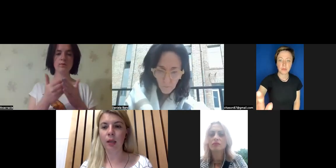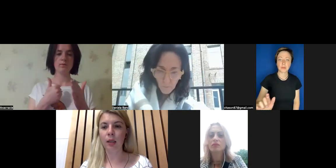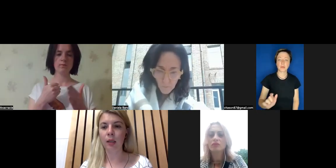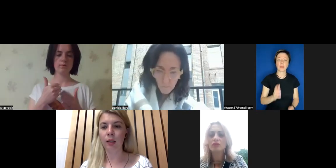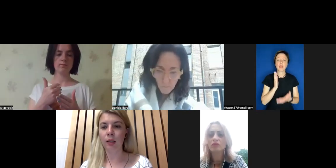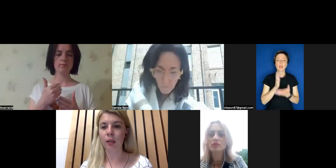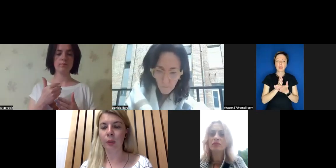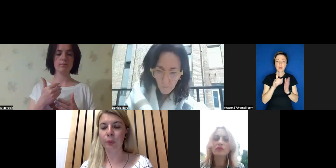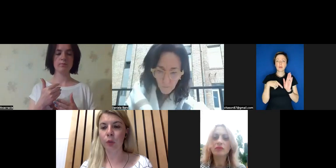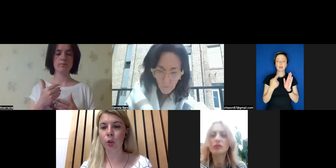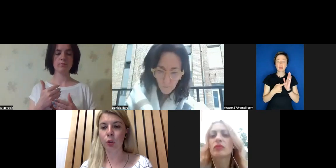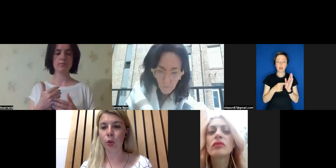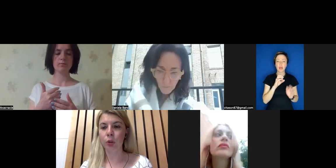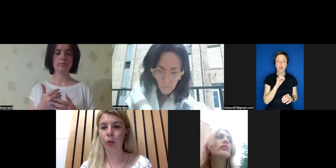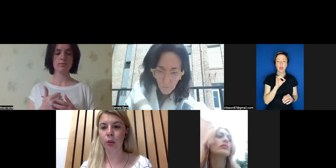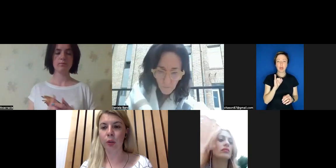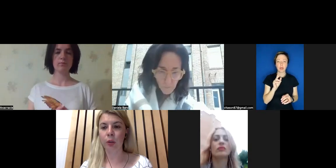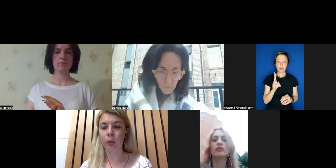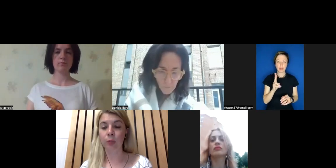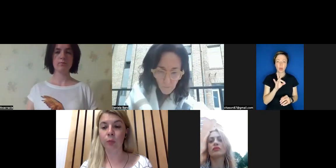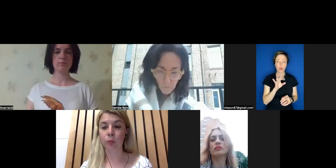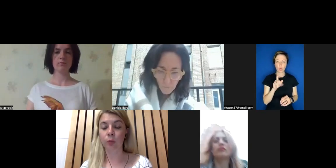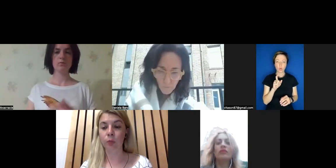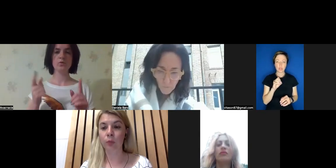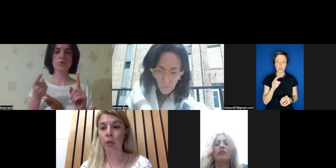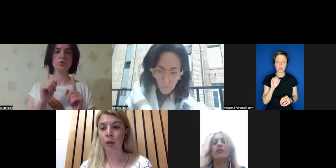We have the question on the chat from Eric Rosenthal.